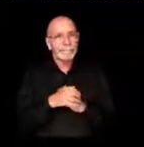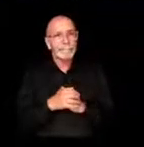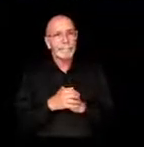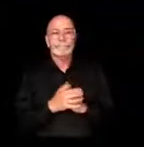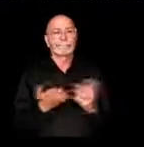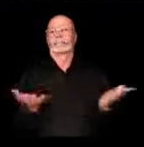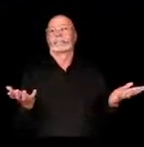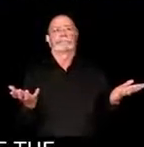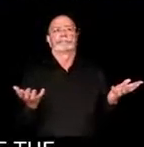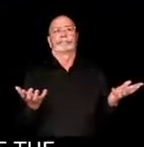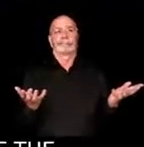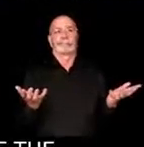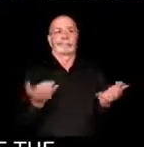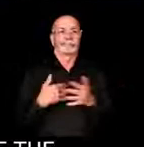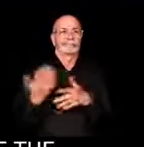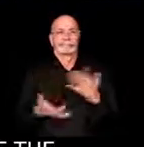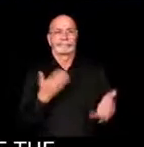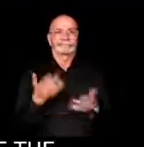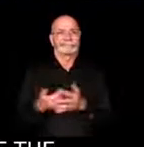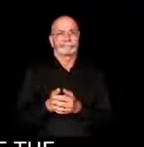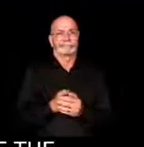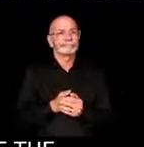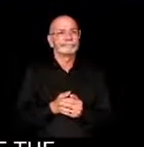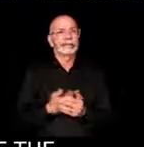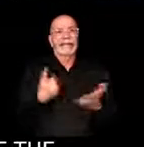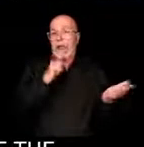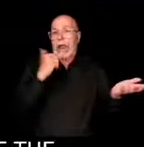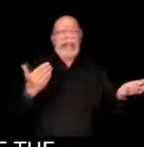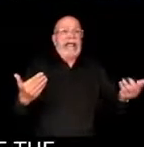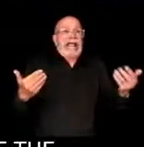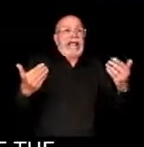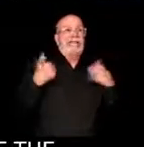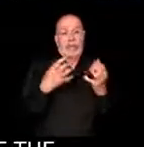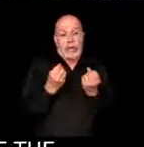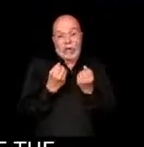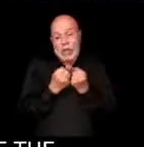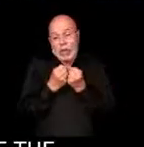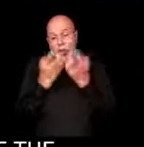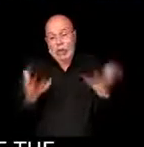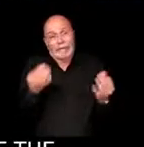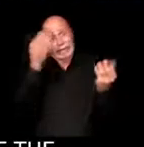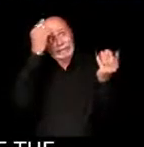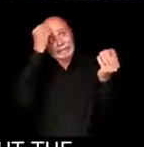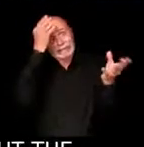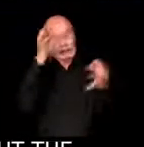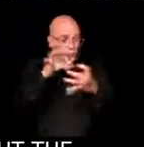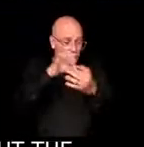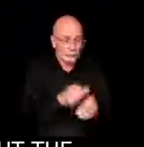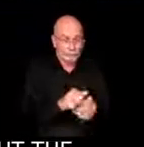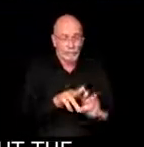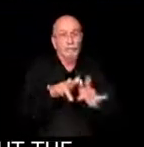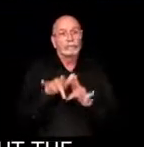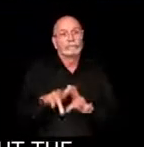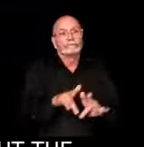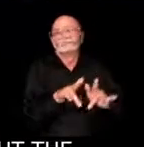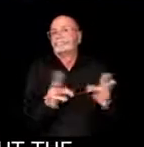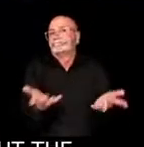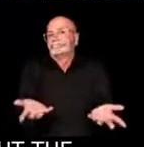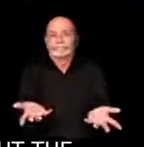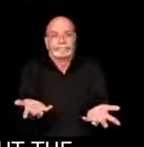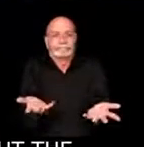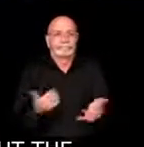I, I don't have a whole lot of information about the recording. I do know that there's a, uh,